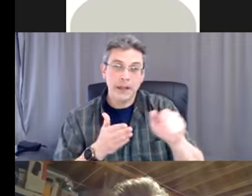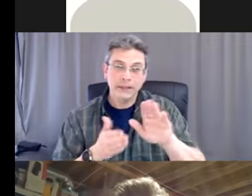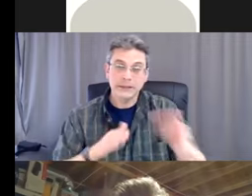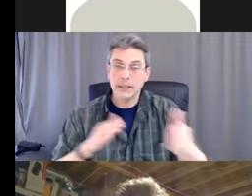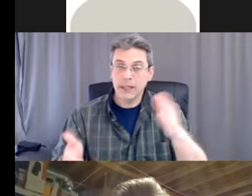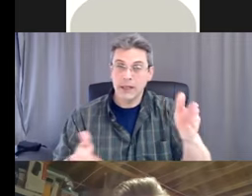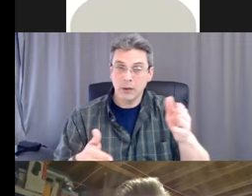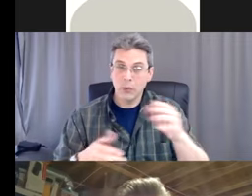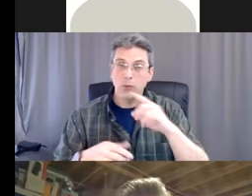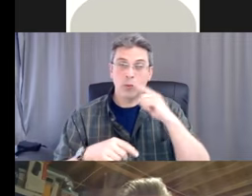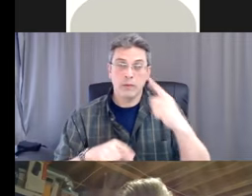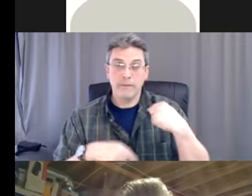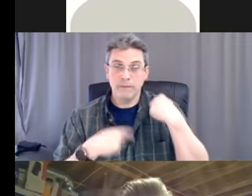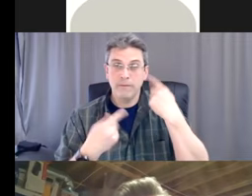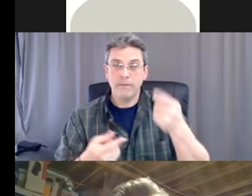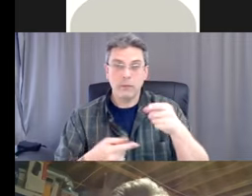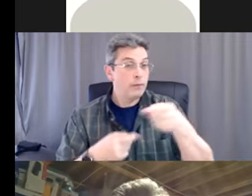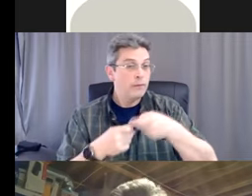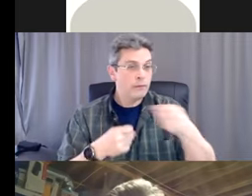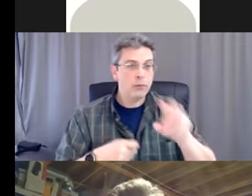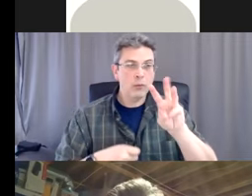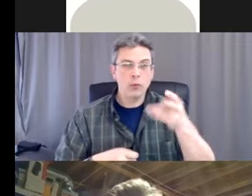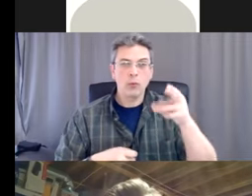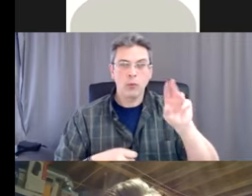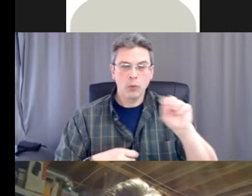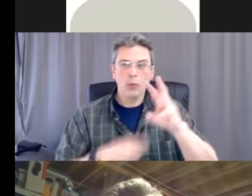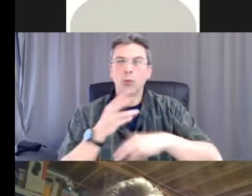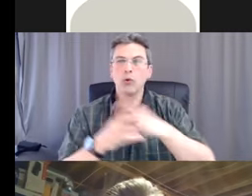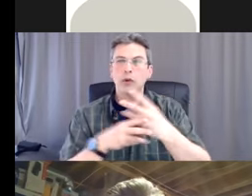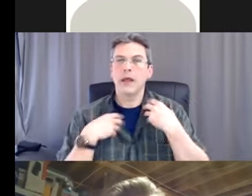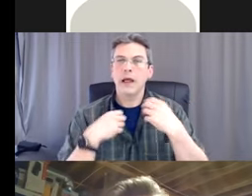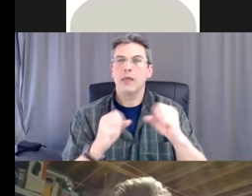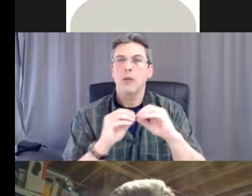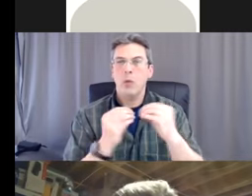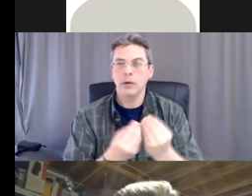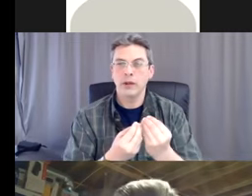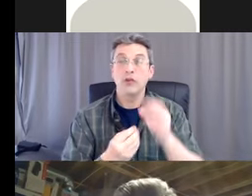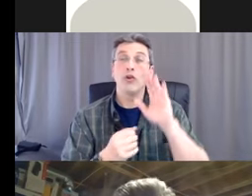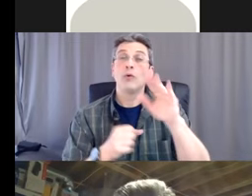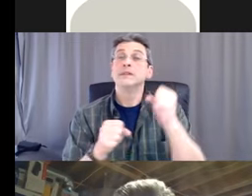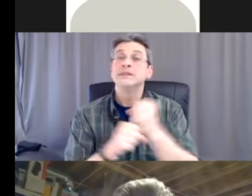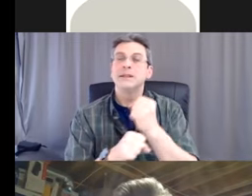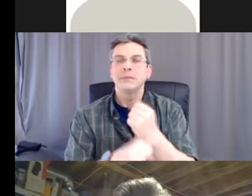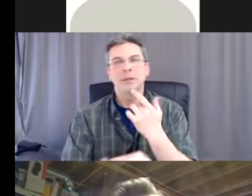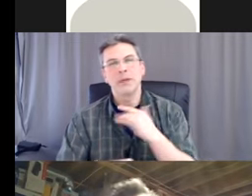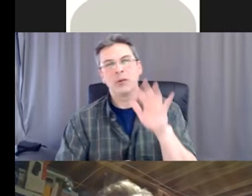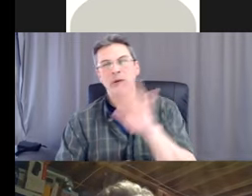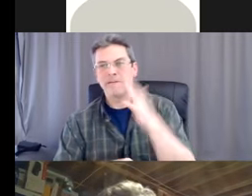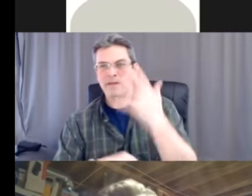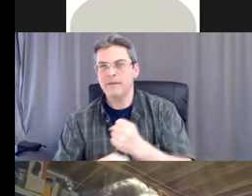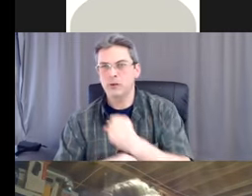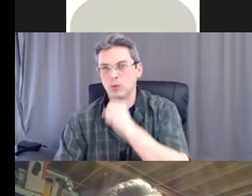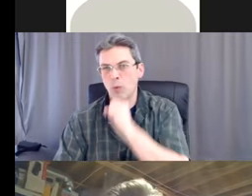Organization, and their stats are usually about five years old, okay, because it takes time to collate everything and